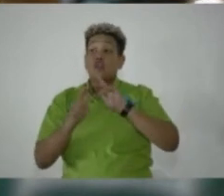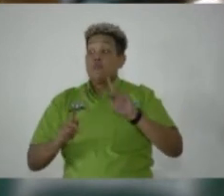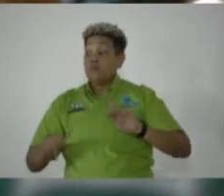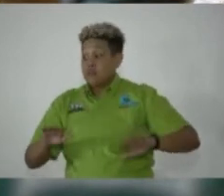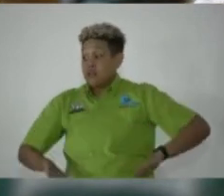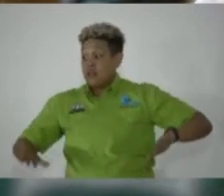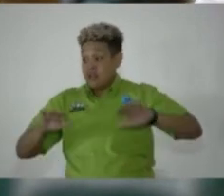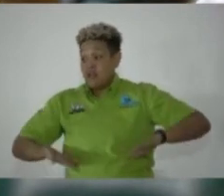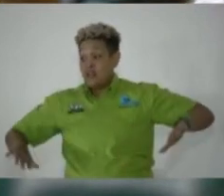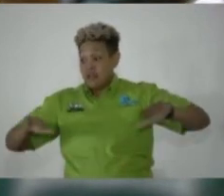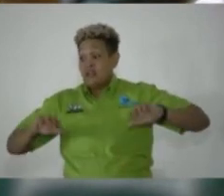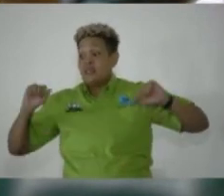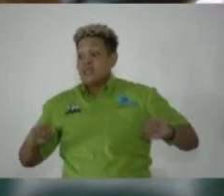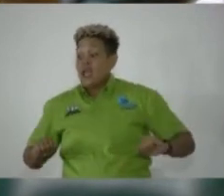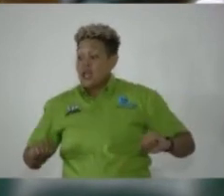can